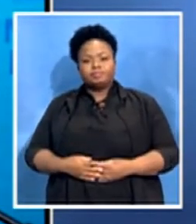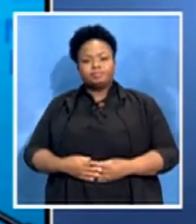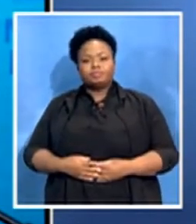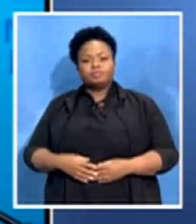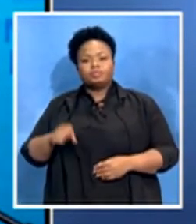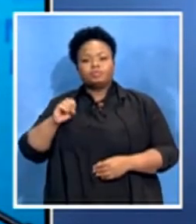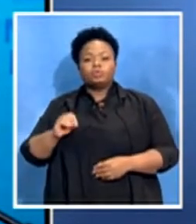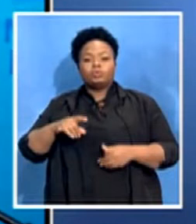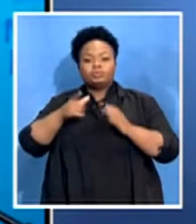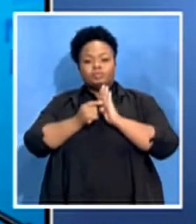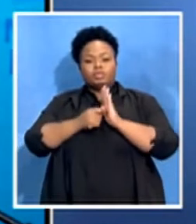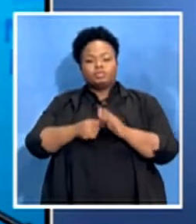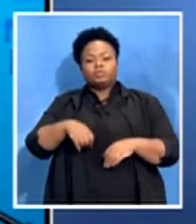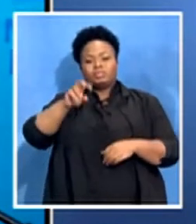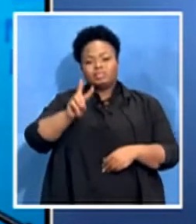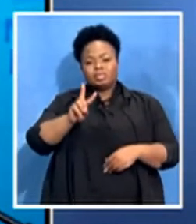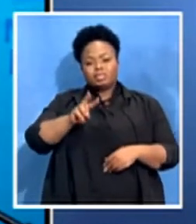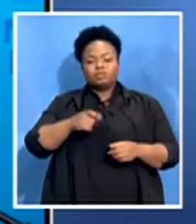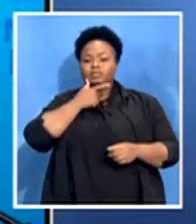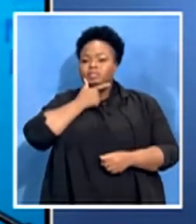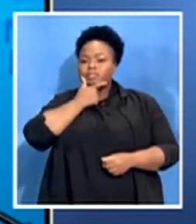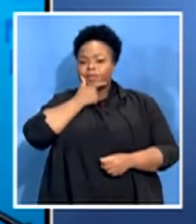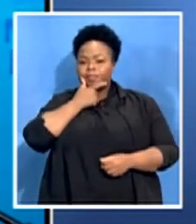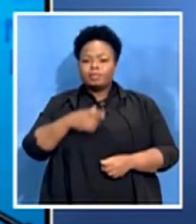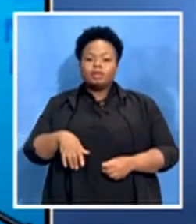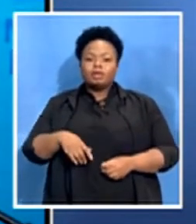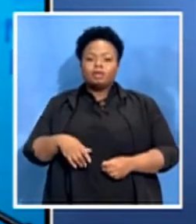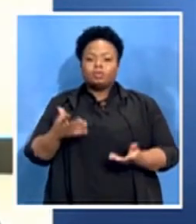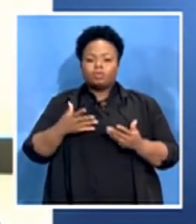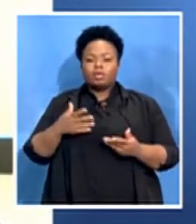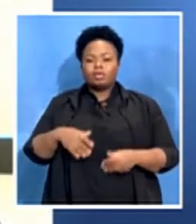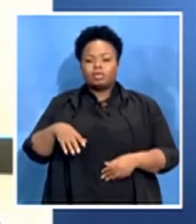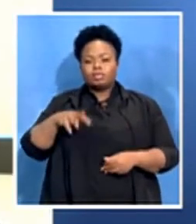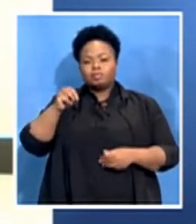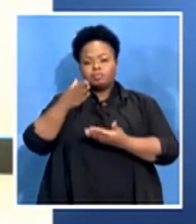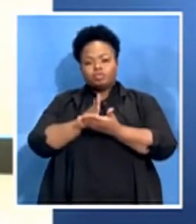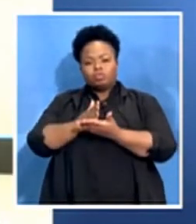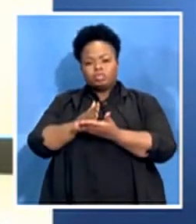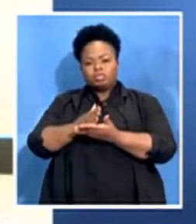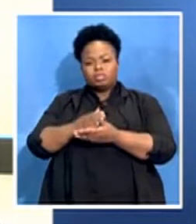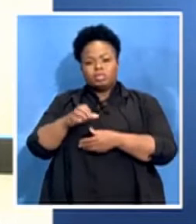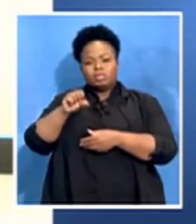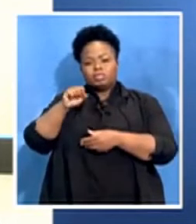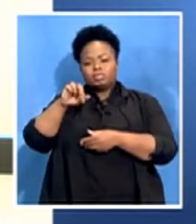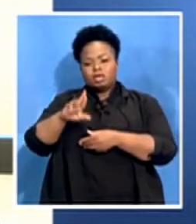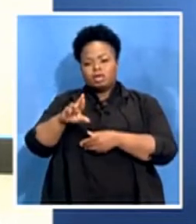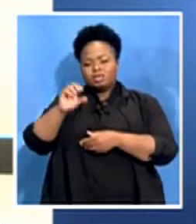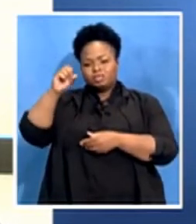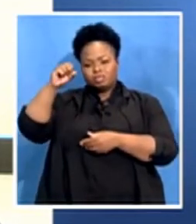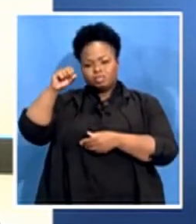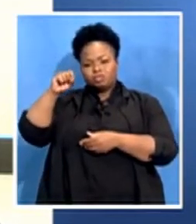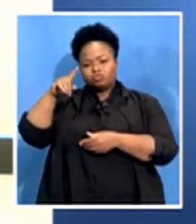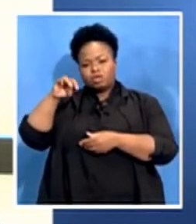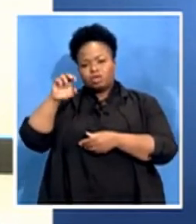starts that uh tv studios in mid-red in in in in in job we are going to be having uh steve kegane, Barb Sinlangeni,